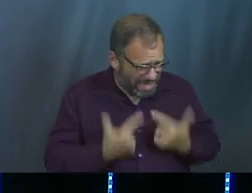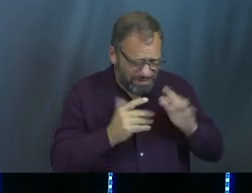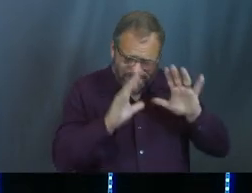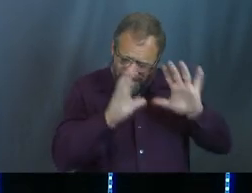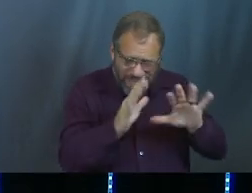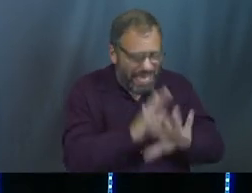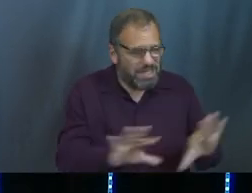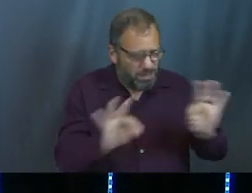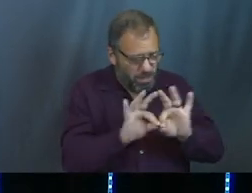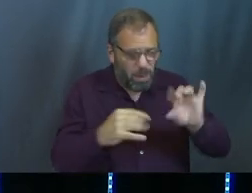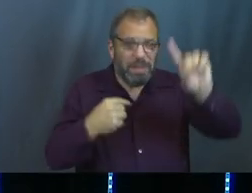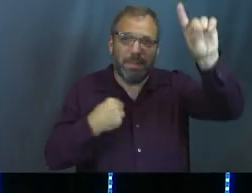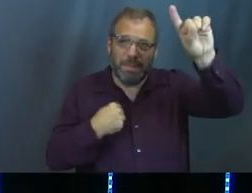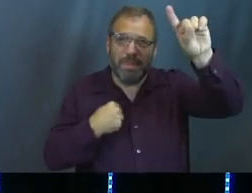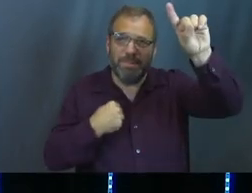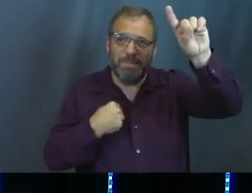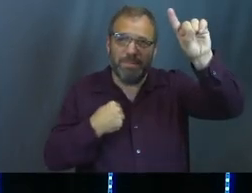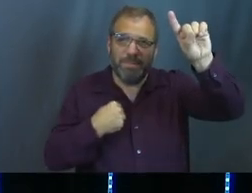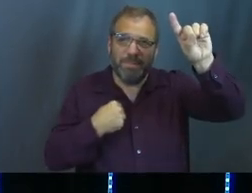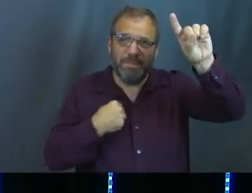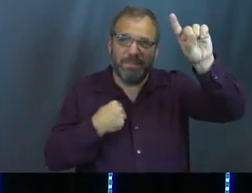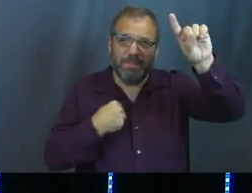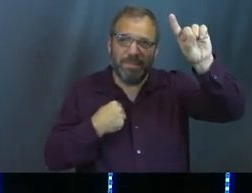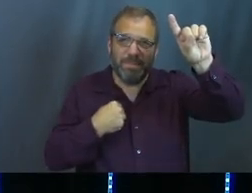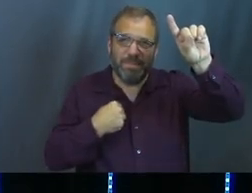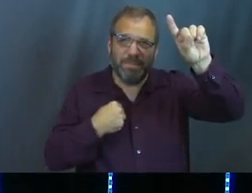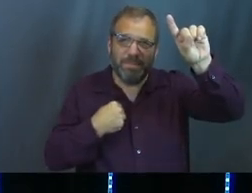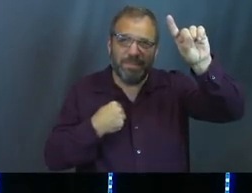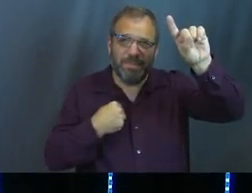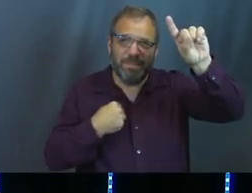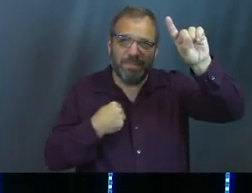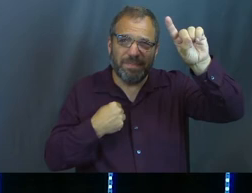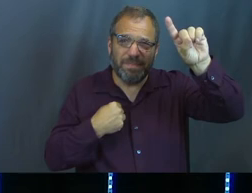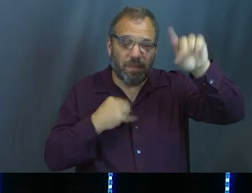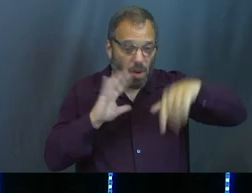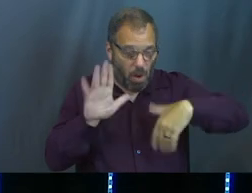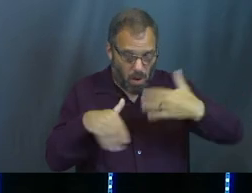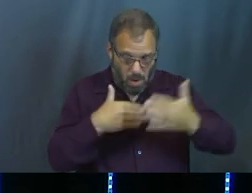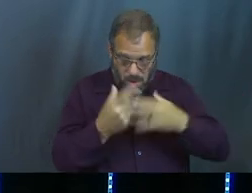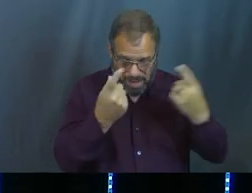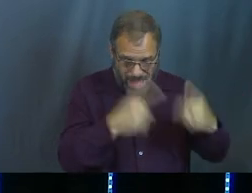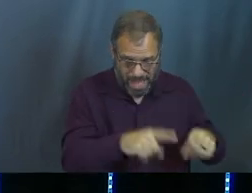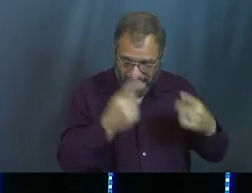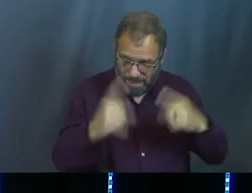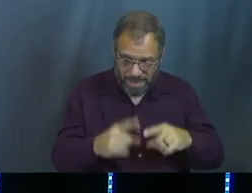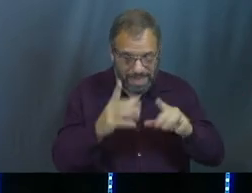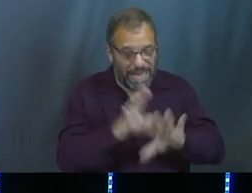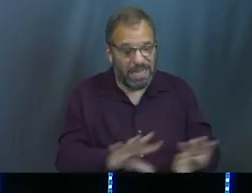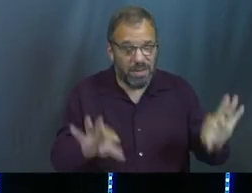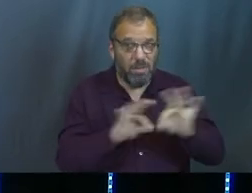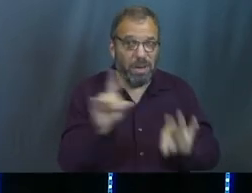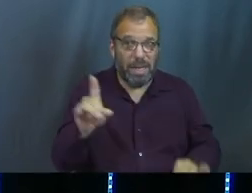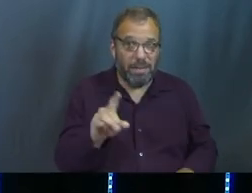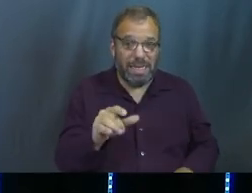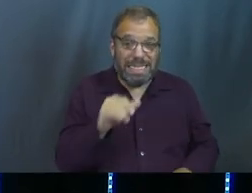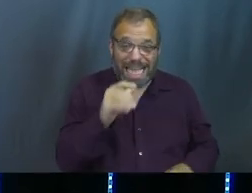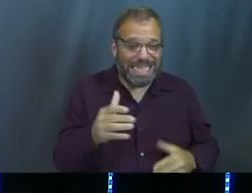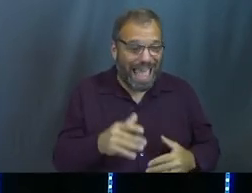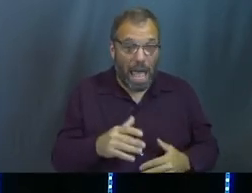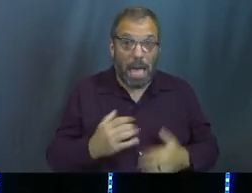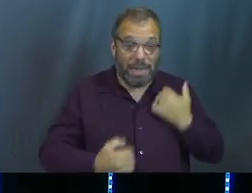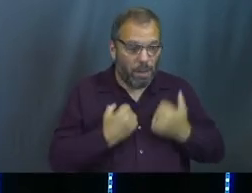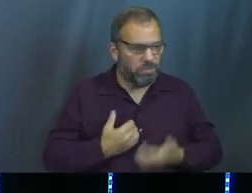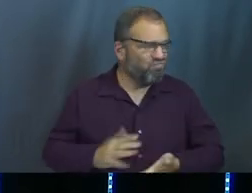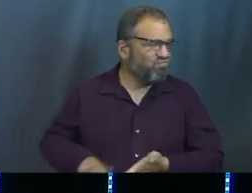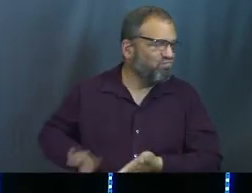it matters. It matters to him so much. Okay? Like Taylor said, all the things that are happening, they matter to God. He's not just asking you to sweep the